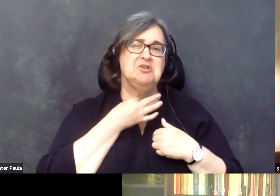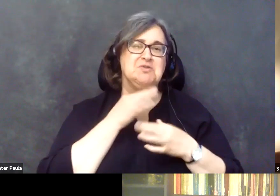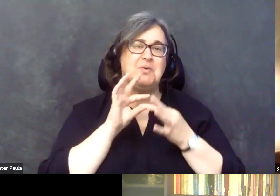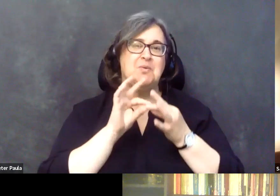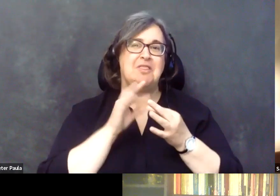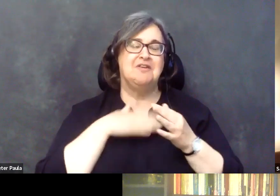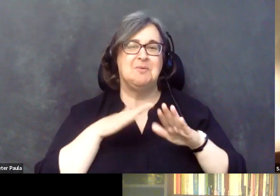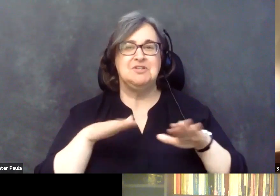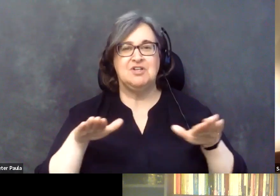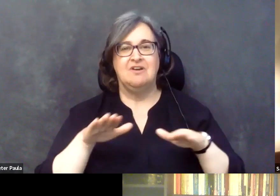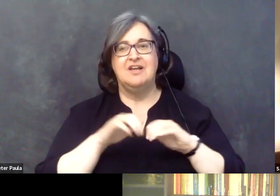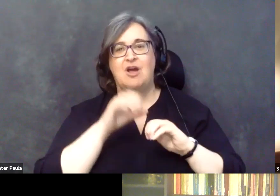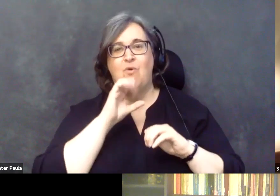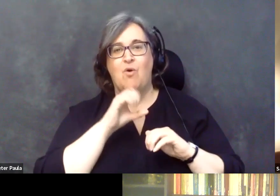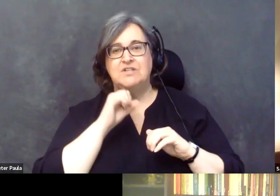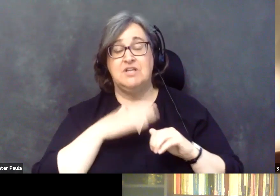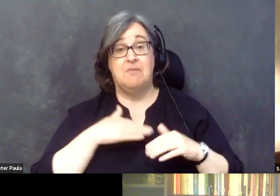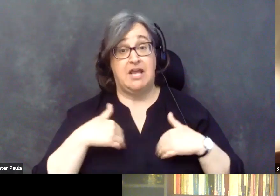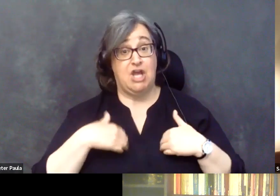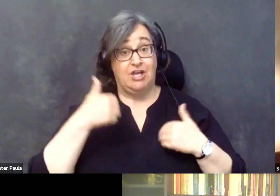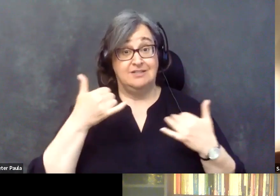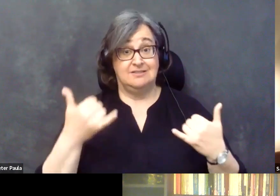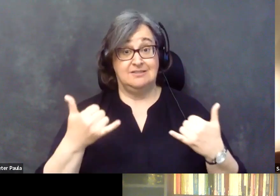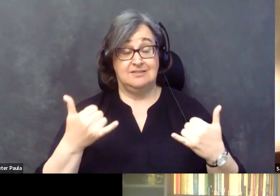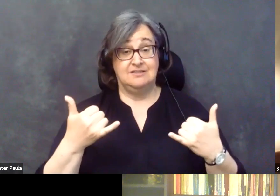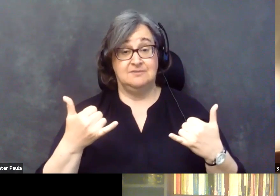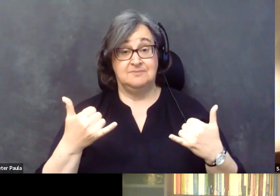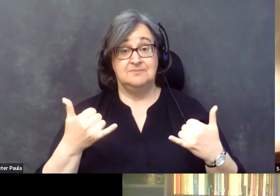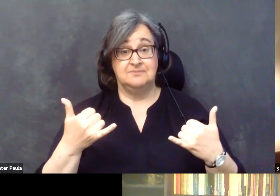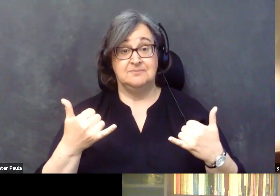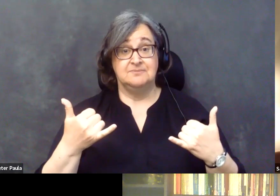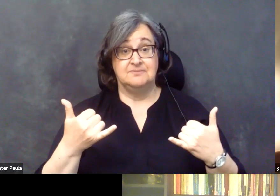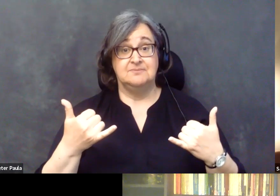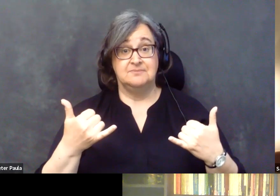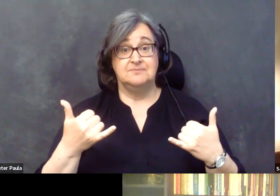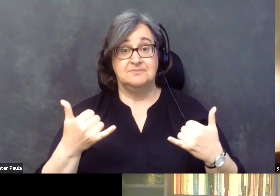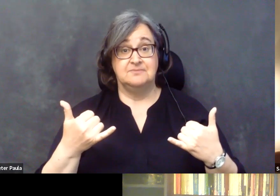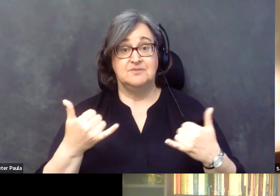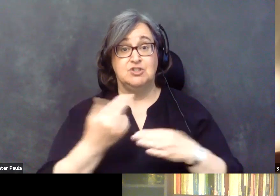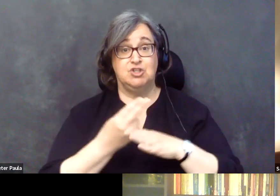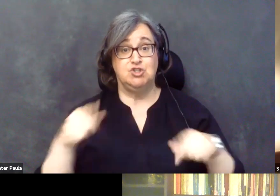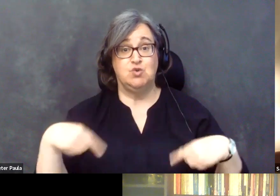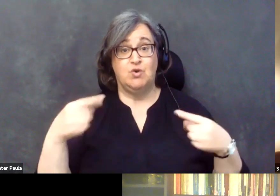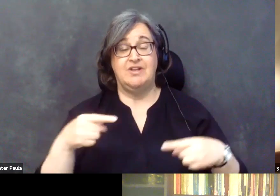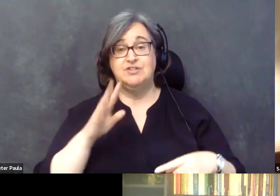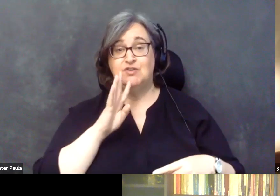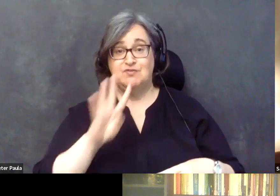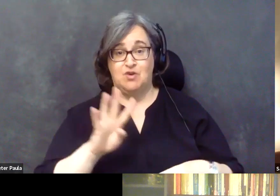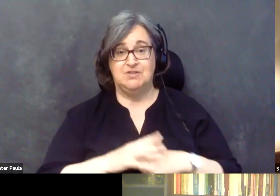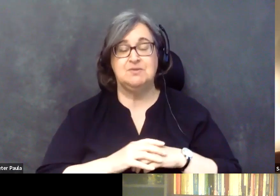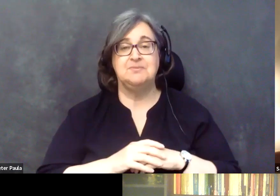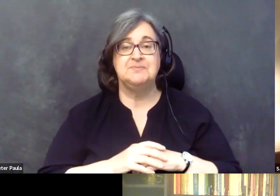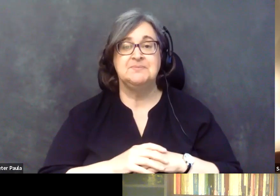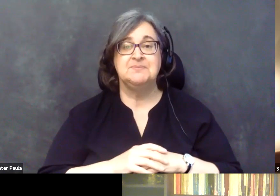to my children and how old they are. And my youngest, um, my youngest who uses a wheelchair, she is four years old.